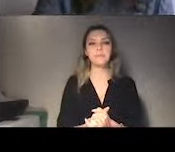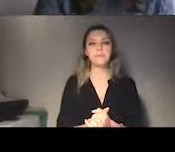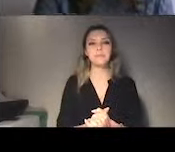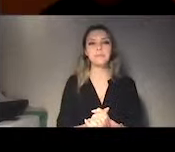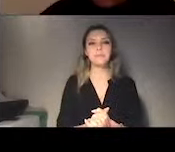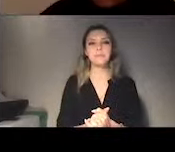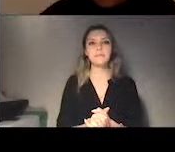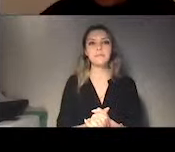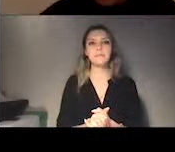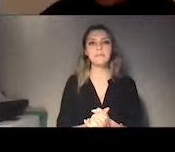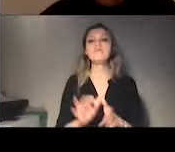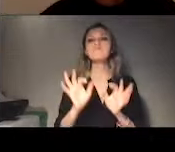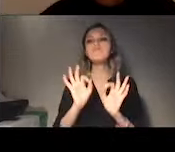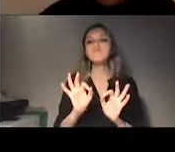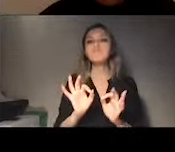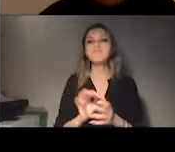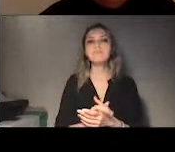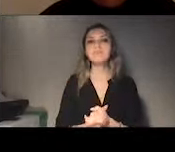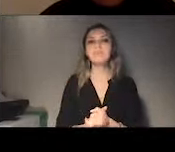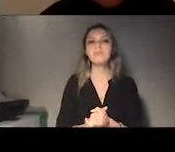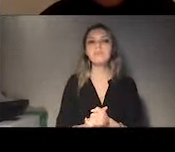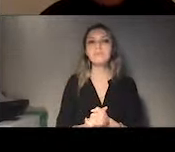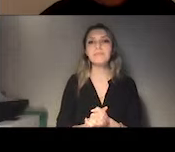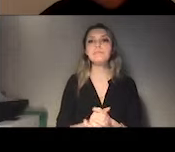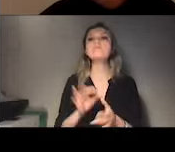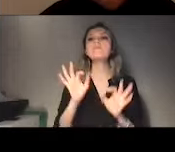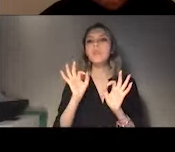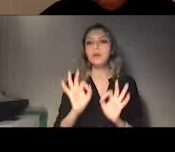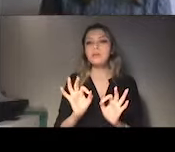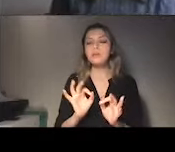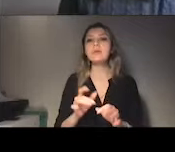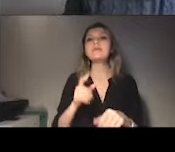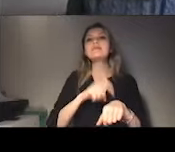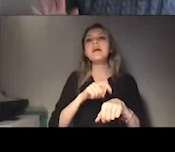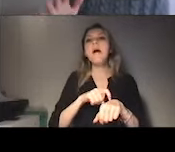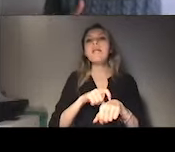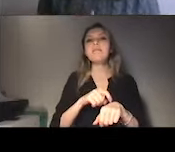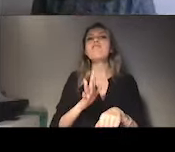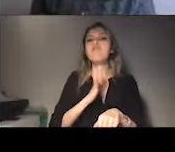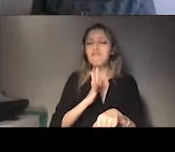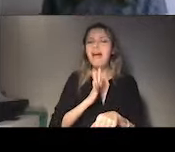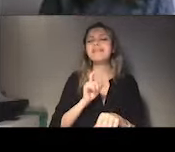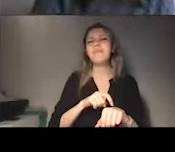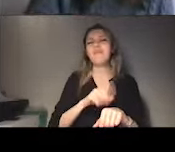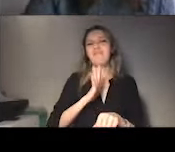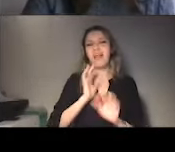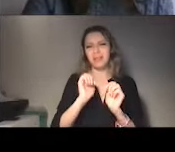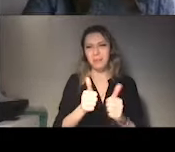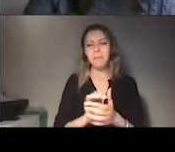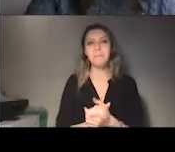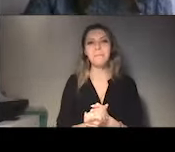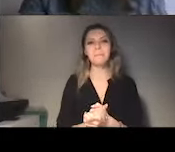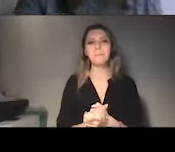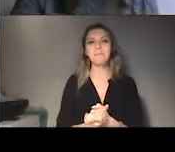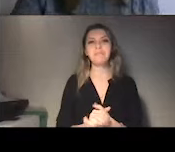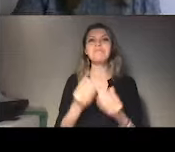No, no, you still have 11 minutes. Okay, so then that is a relief because I